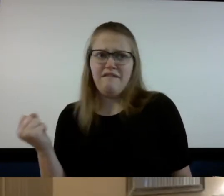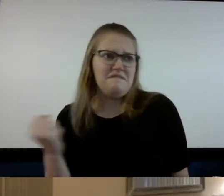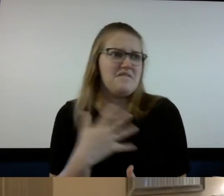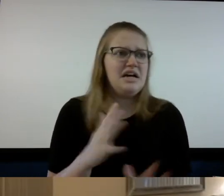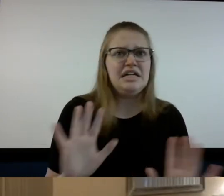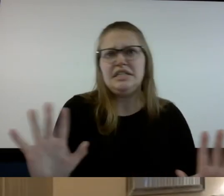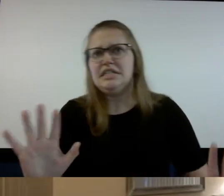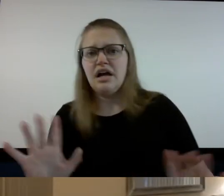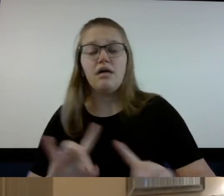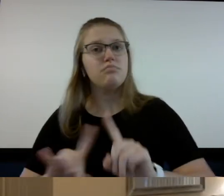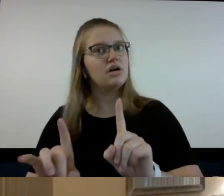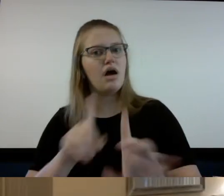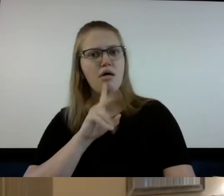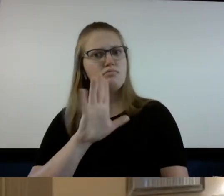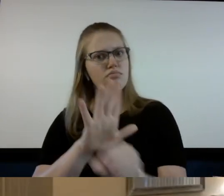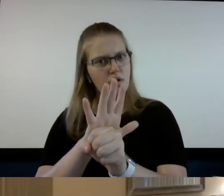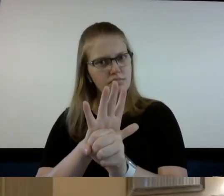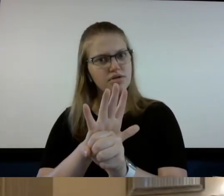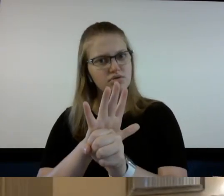but I promise you